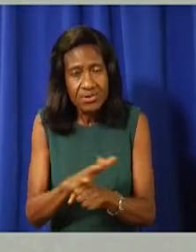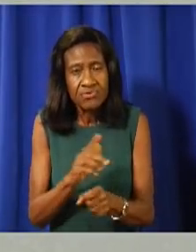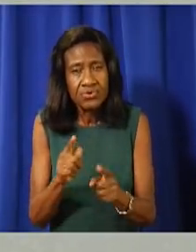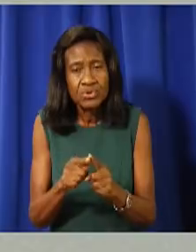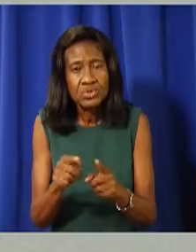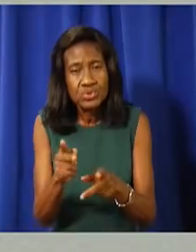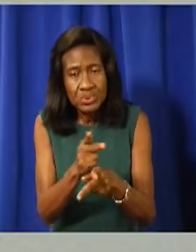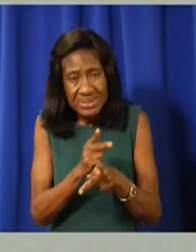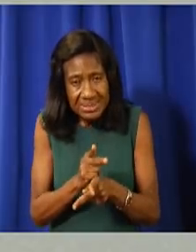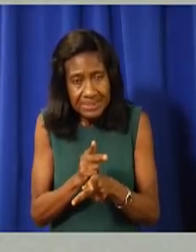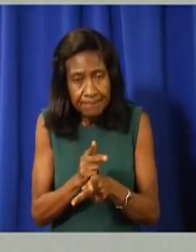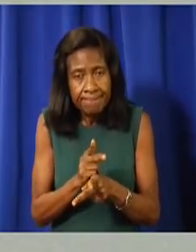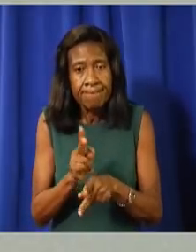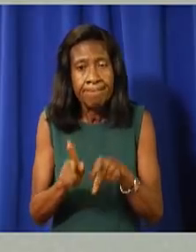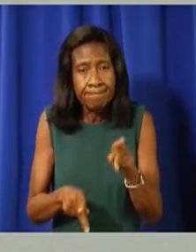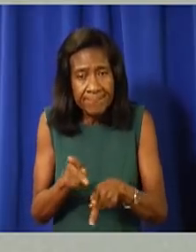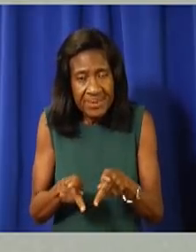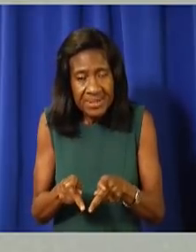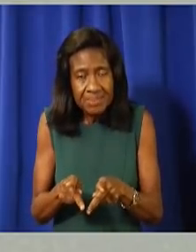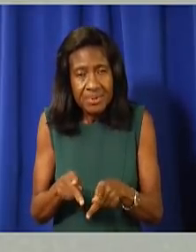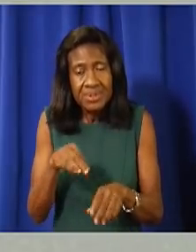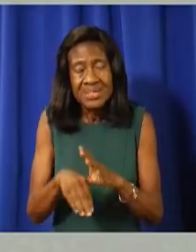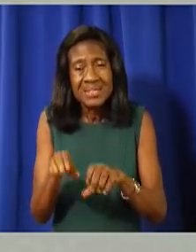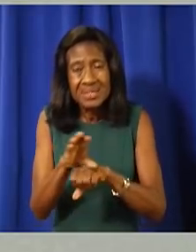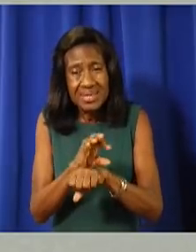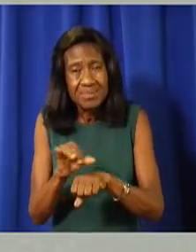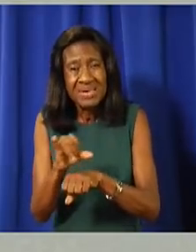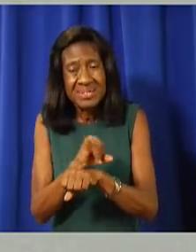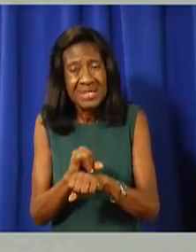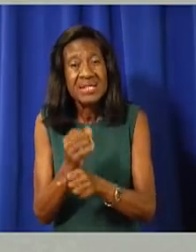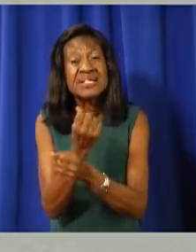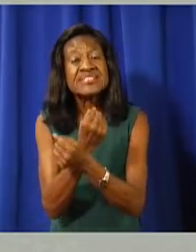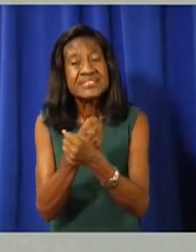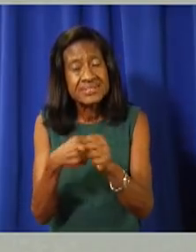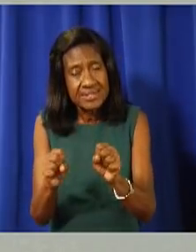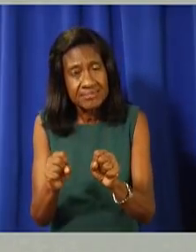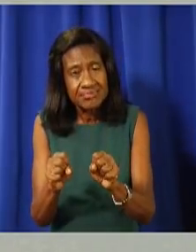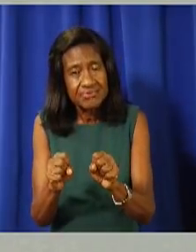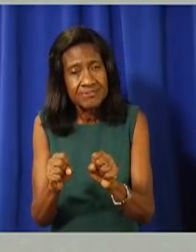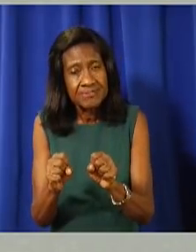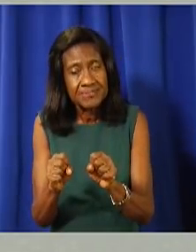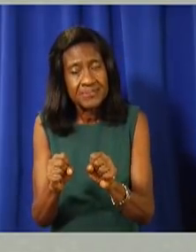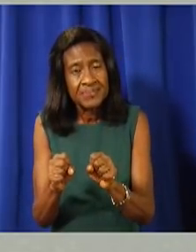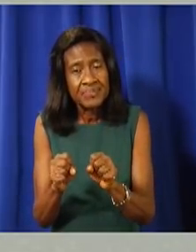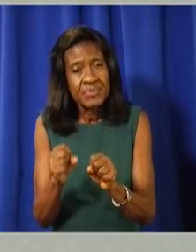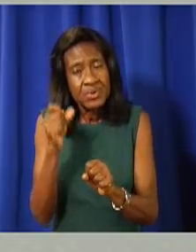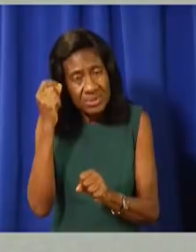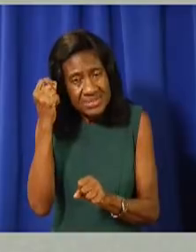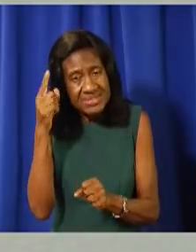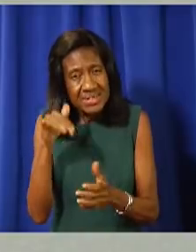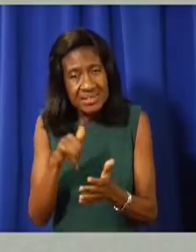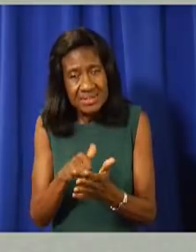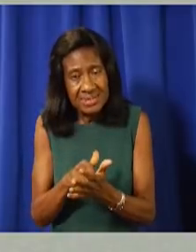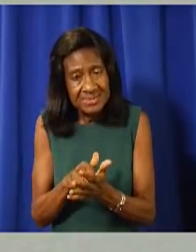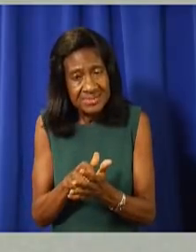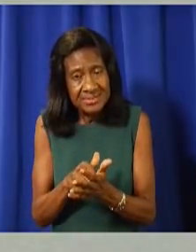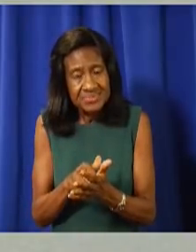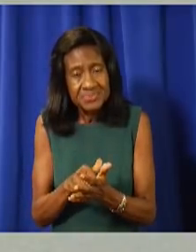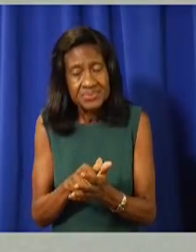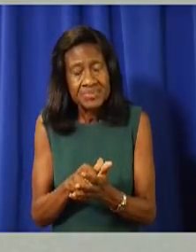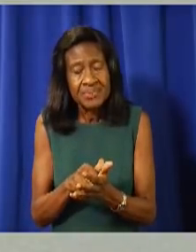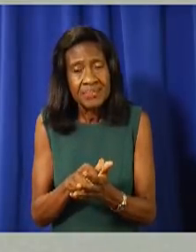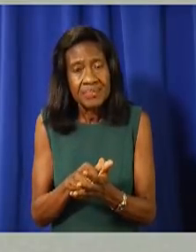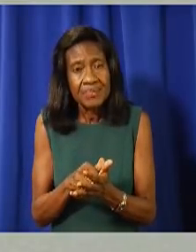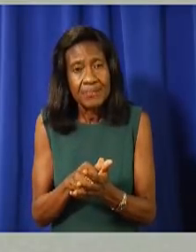always been clear about that. Let us also be clear that this will come at a cost if we